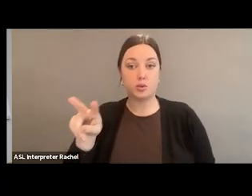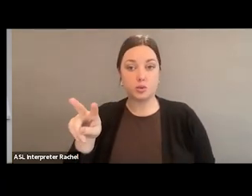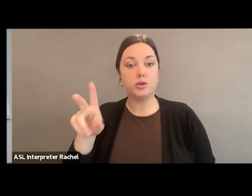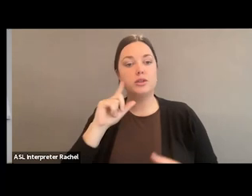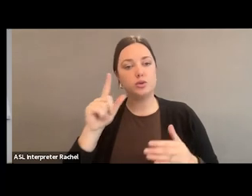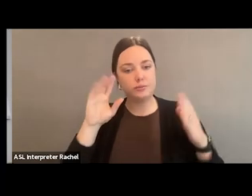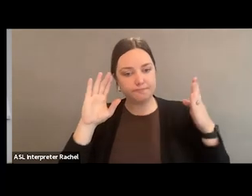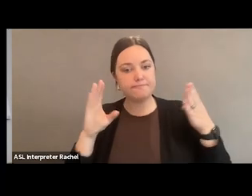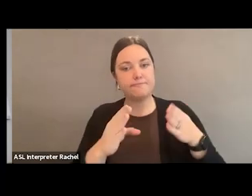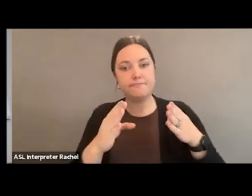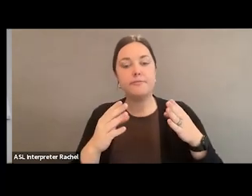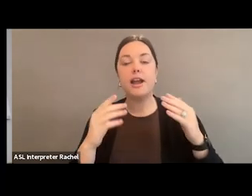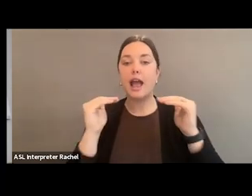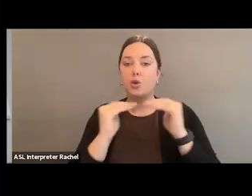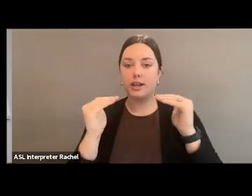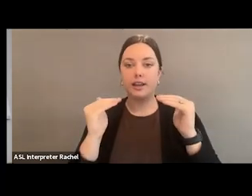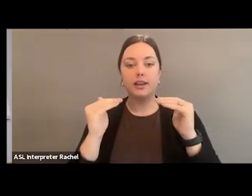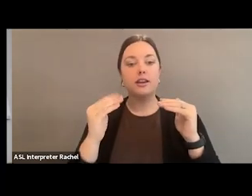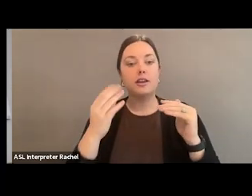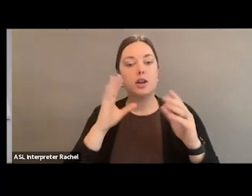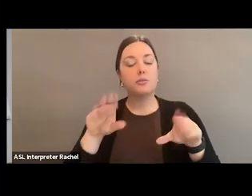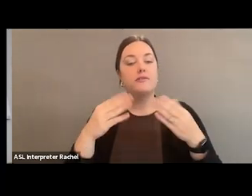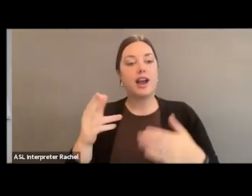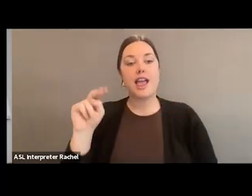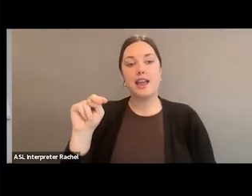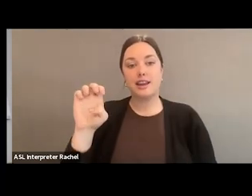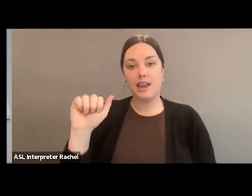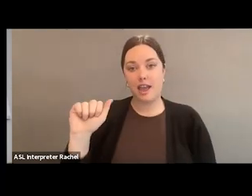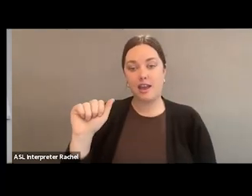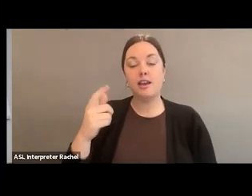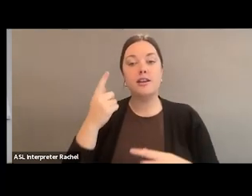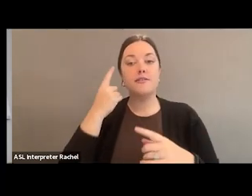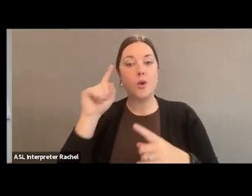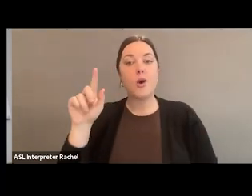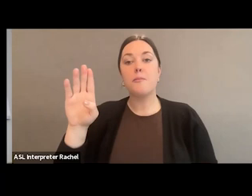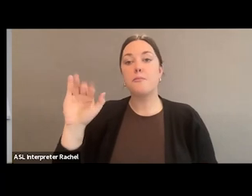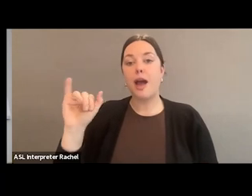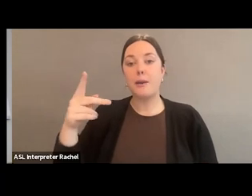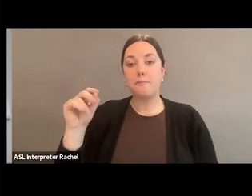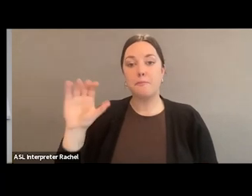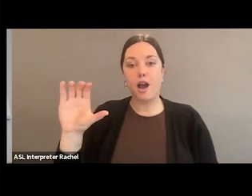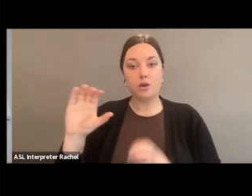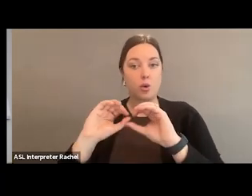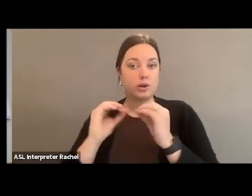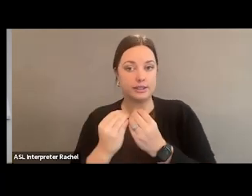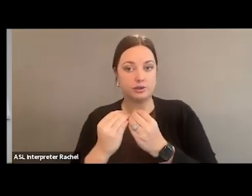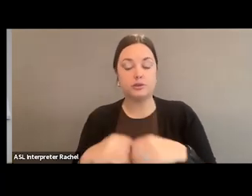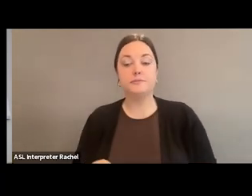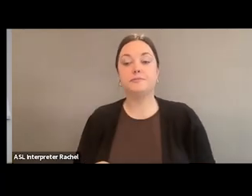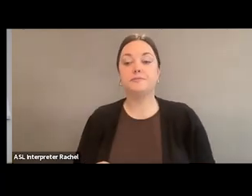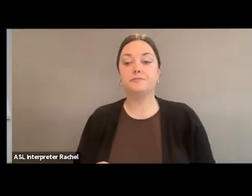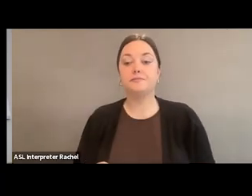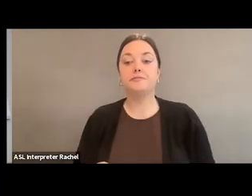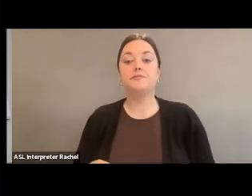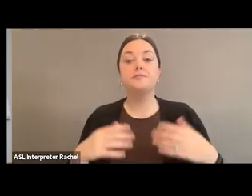arts and humanities by providing NEA funding to BIPOC-led organizations. As with anything else that